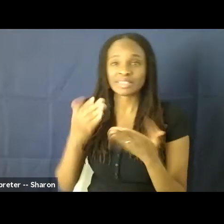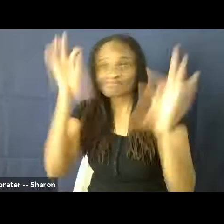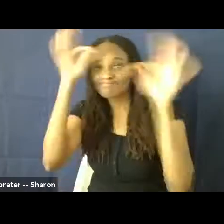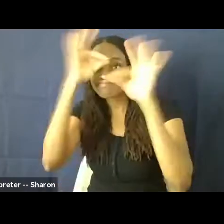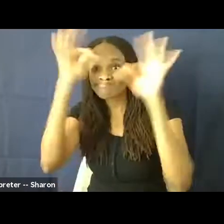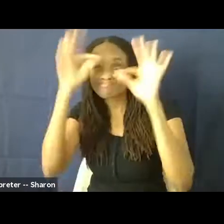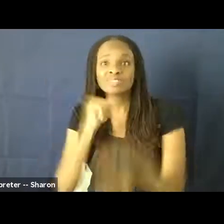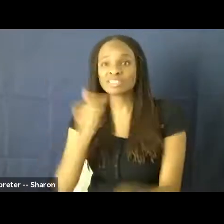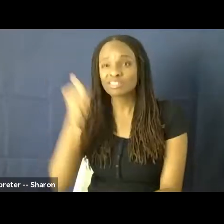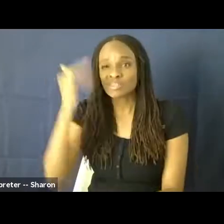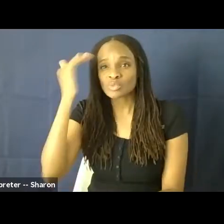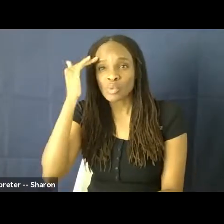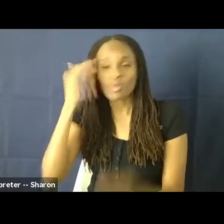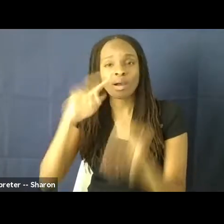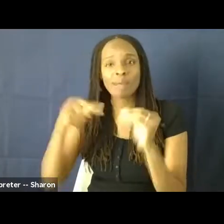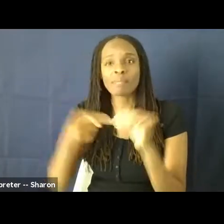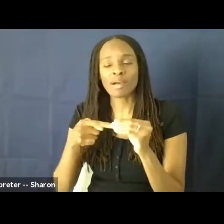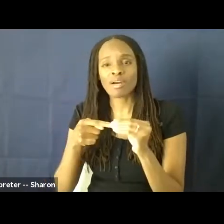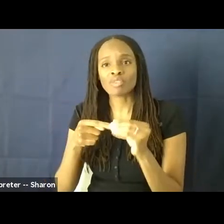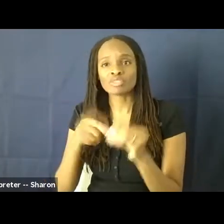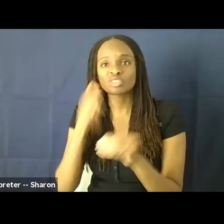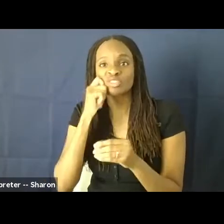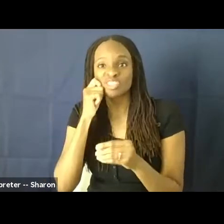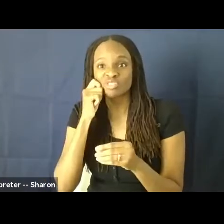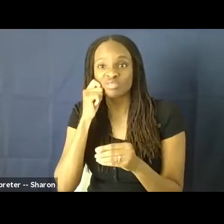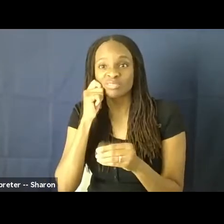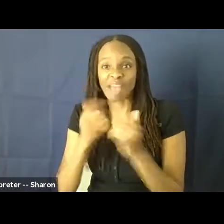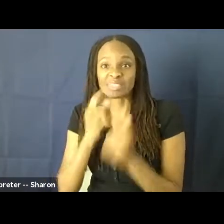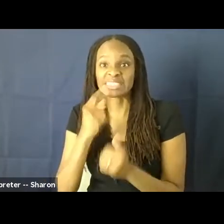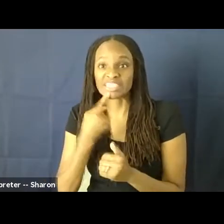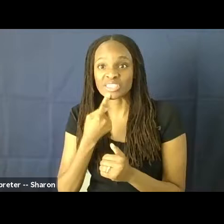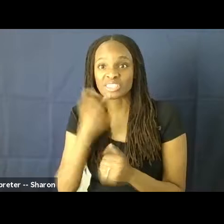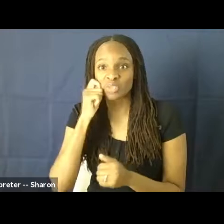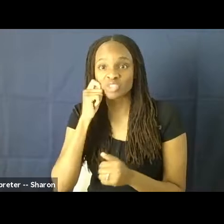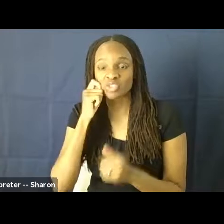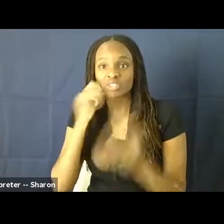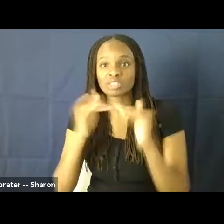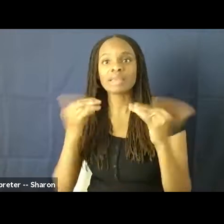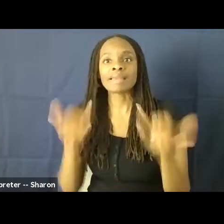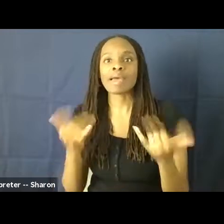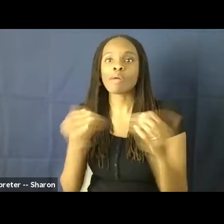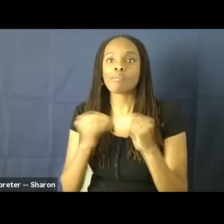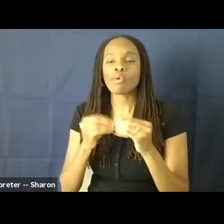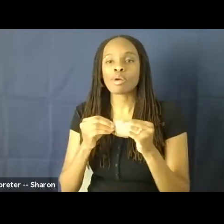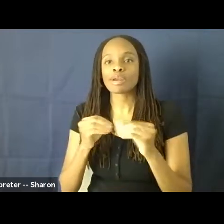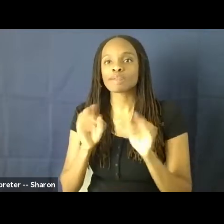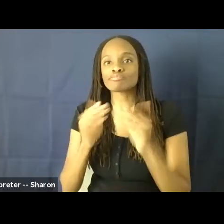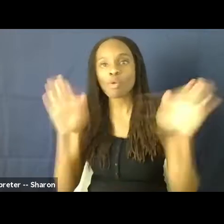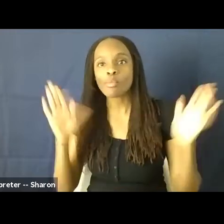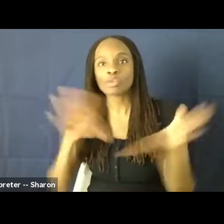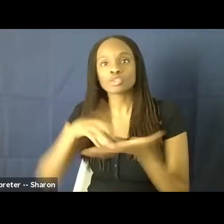severity of racial injustice in this country are now, you know, open to hearing about it, learning more information,